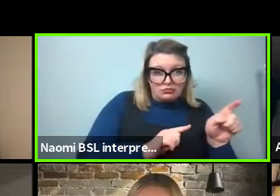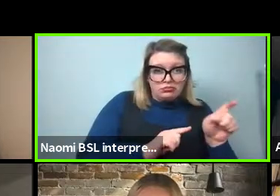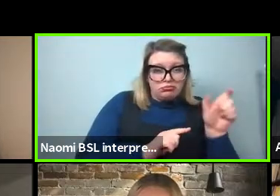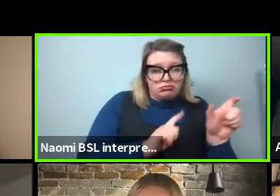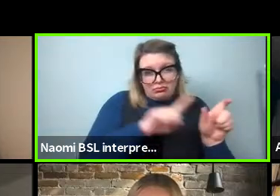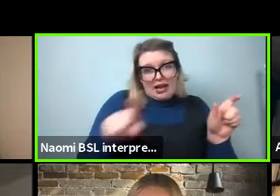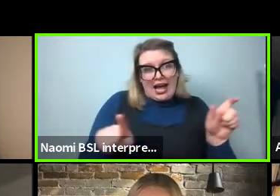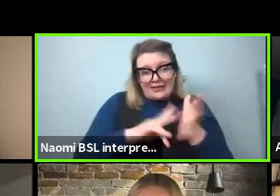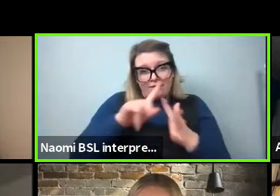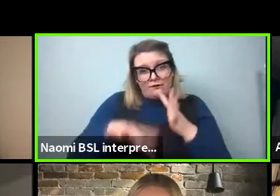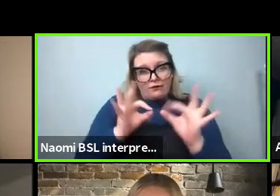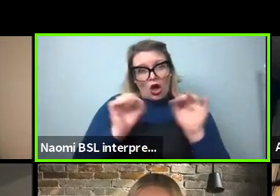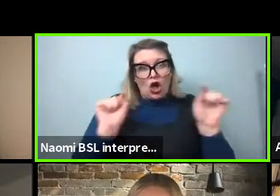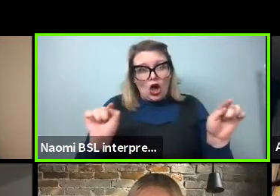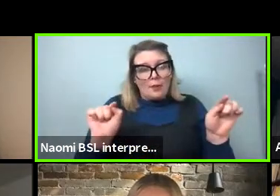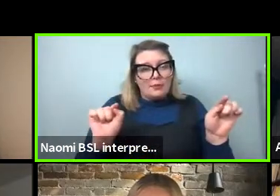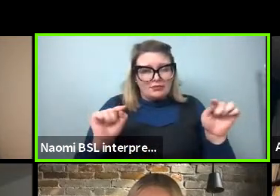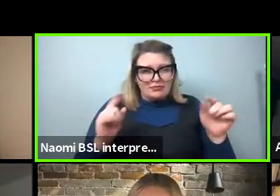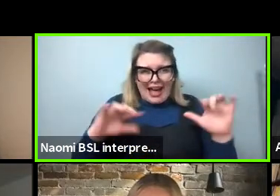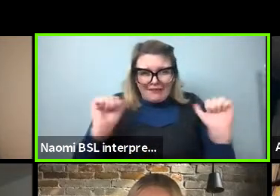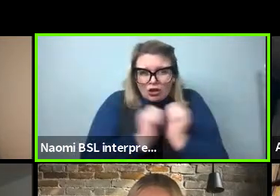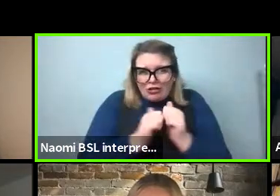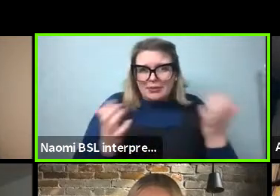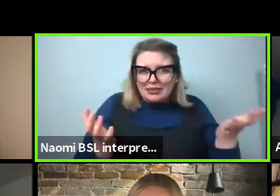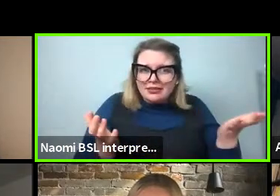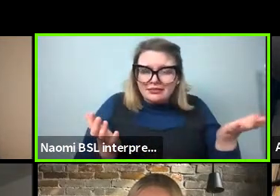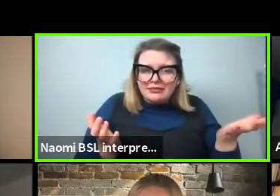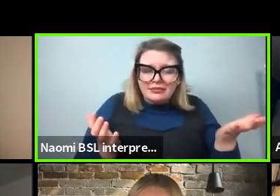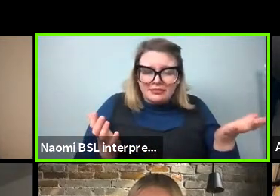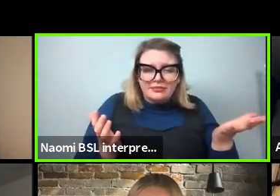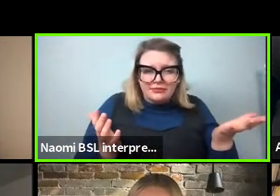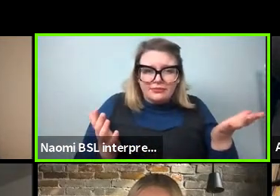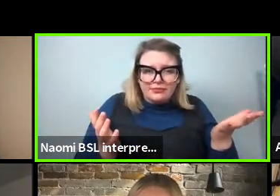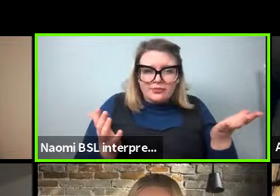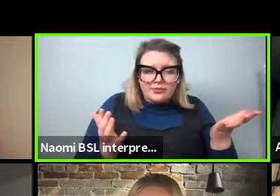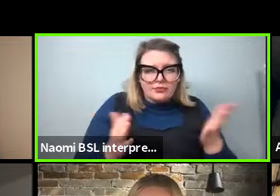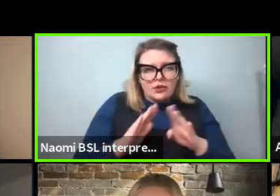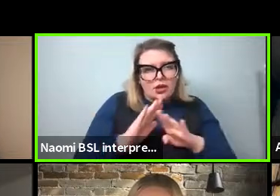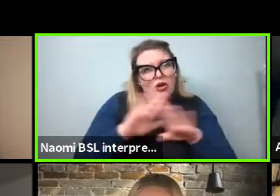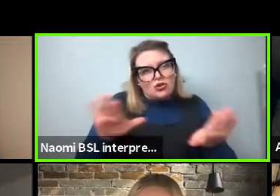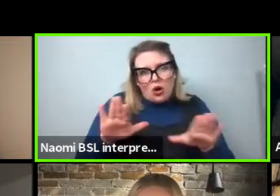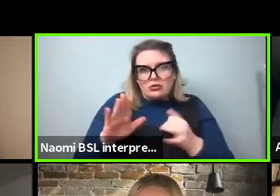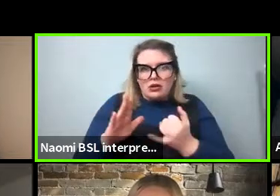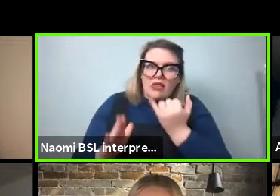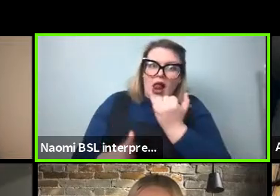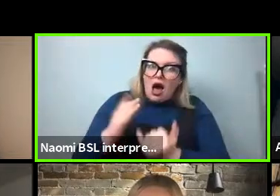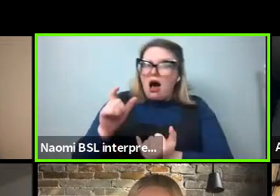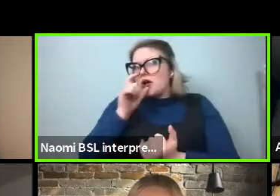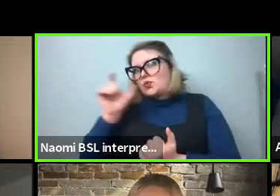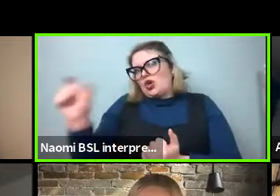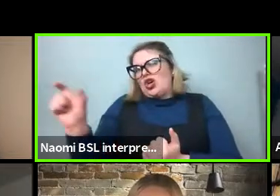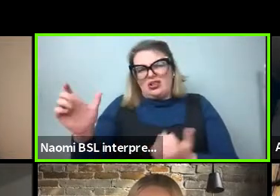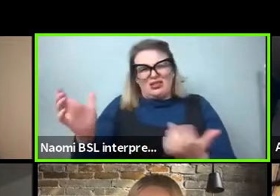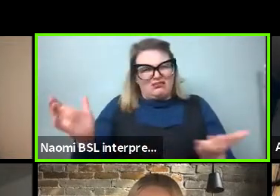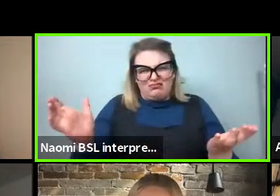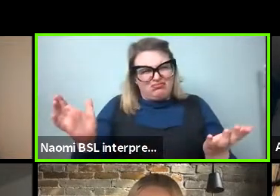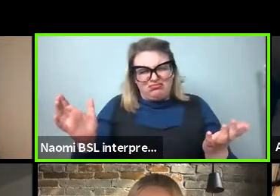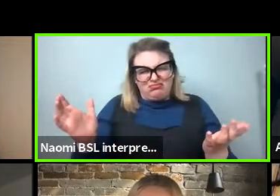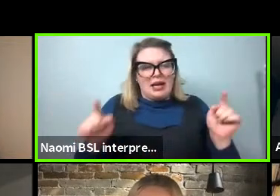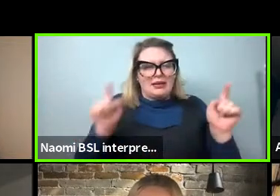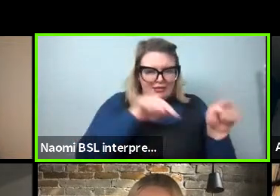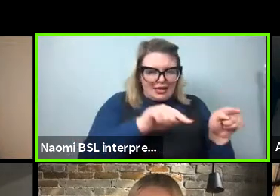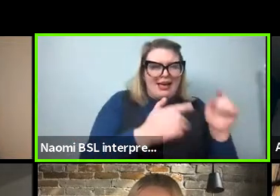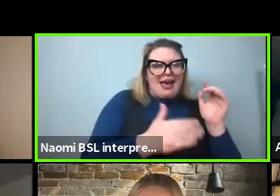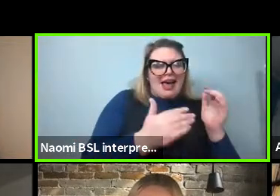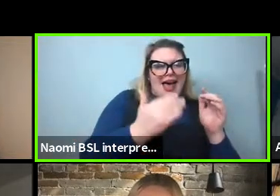and the verb, right. And so then you're going to have agreement there. You're not going to have agreement, um, to whatever the last word happened to be there. So I'm, I'm